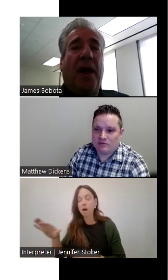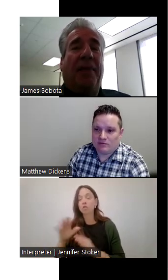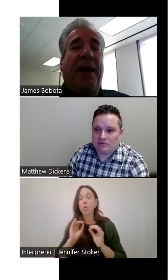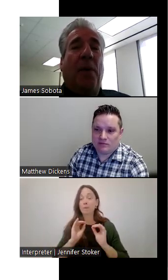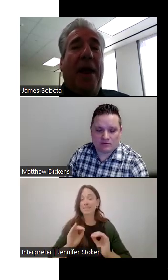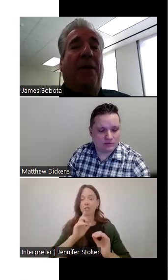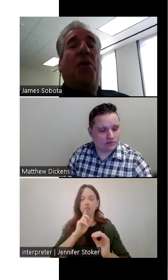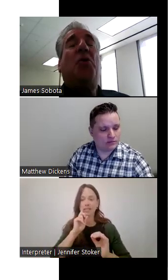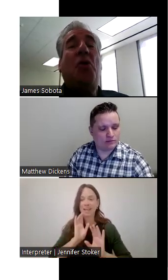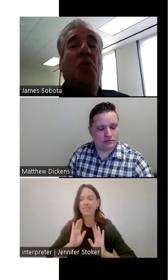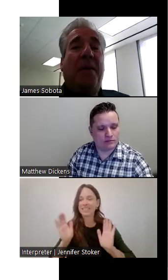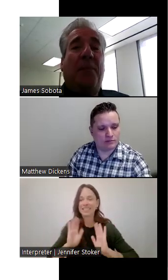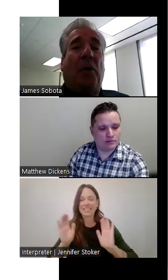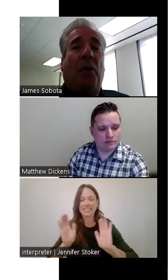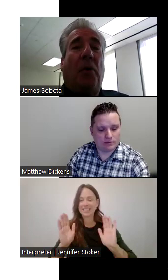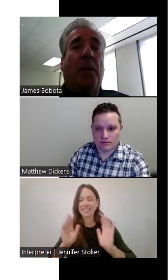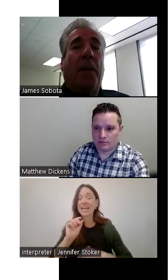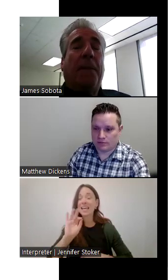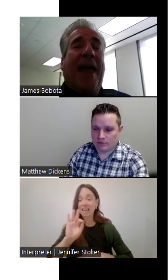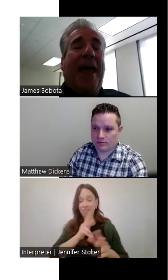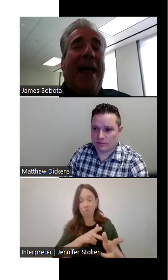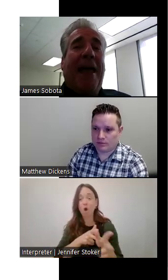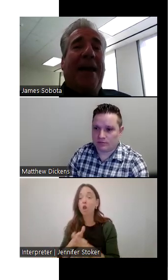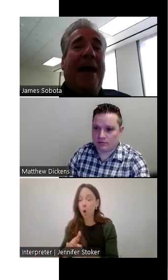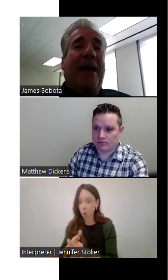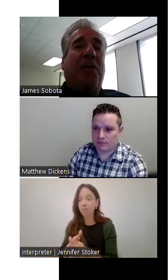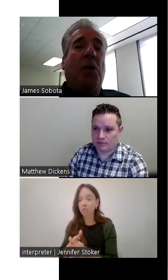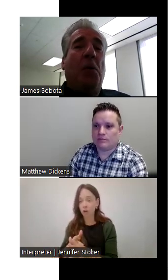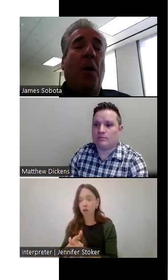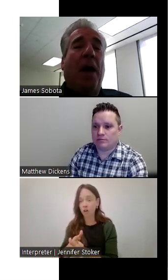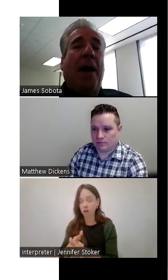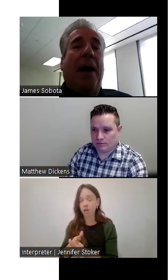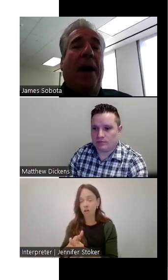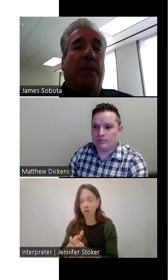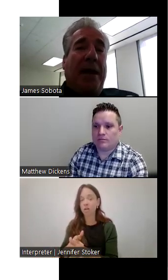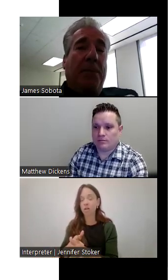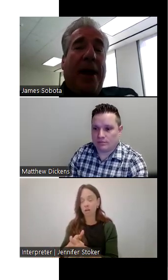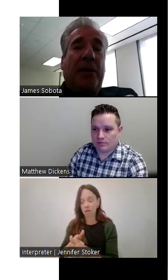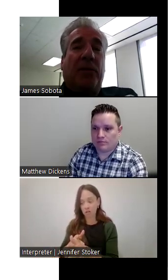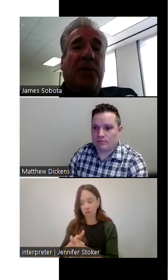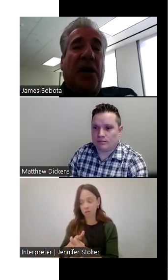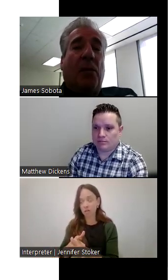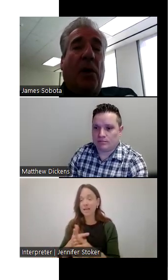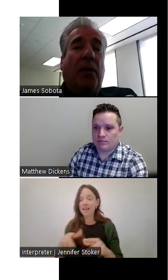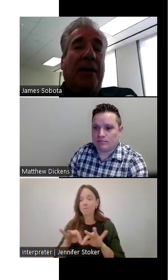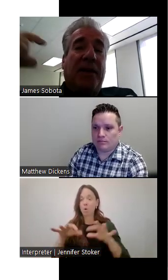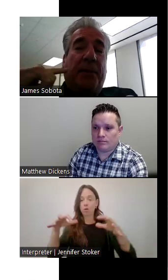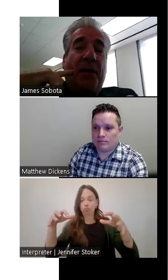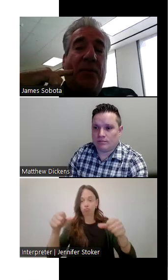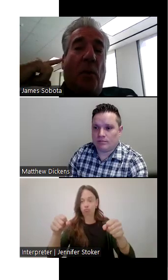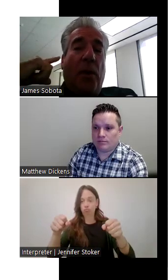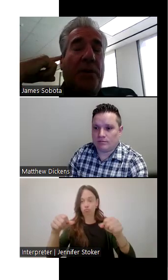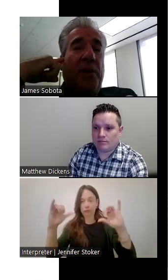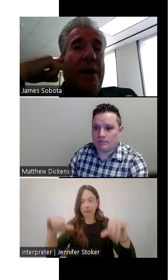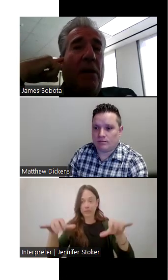culture that if you do get pulled over and if you, uh, keep your hands on the steering wheel and